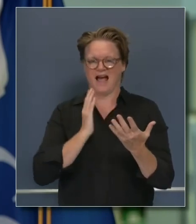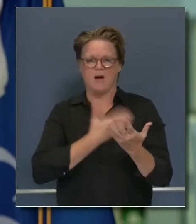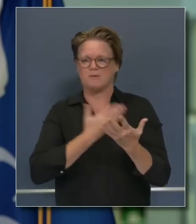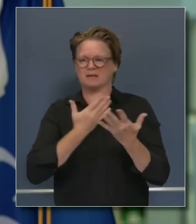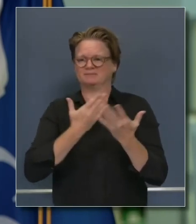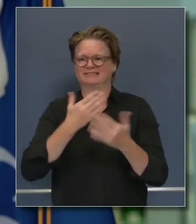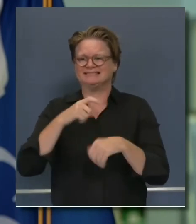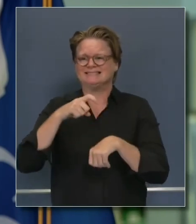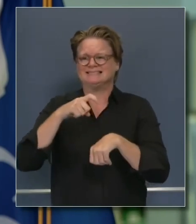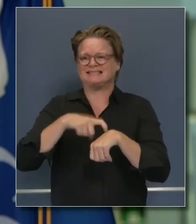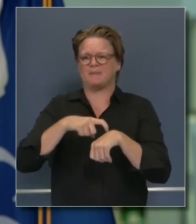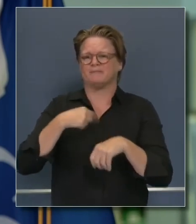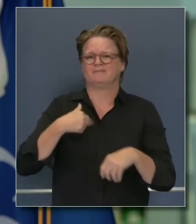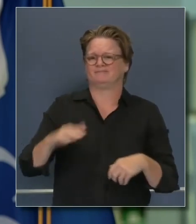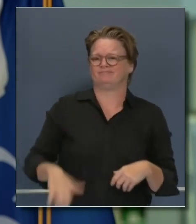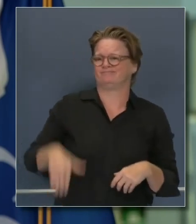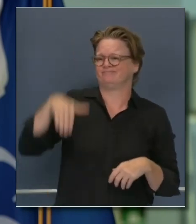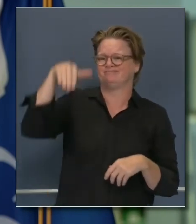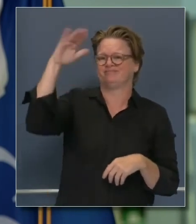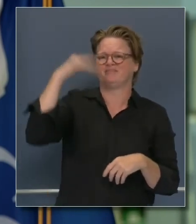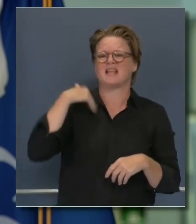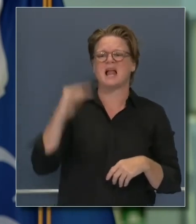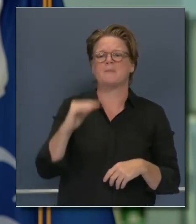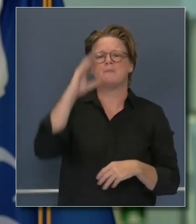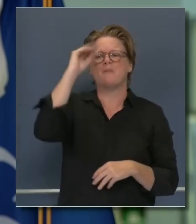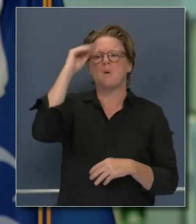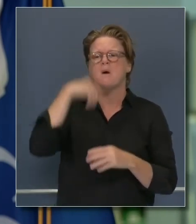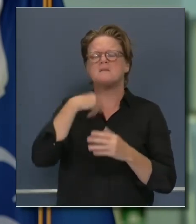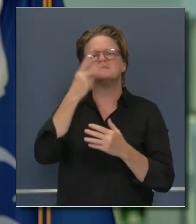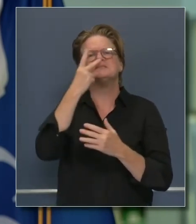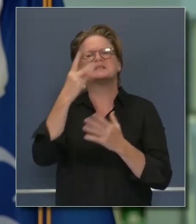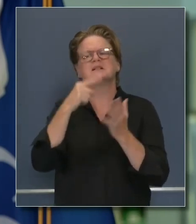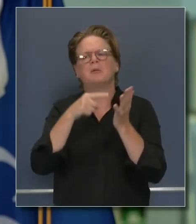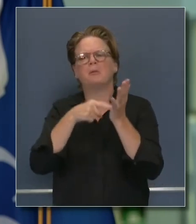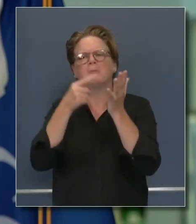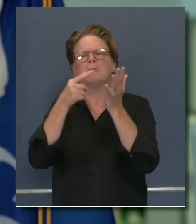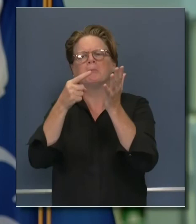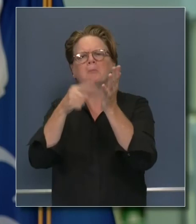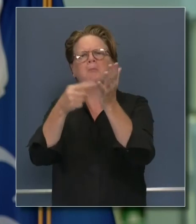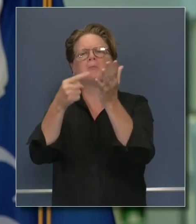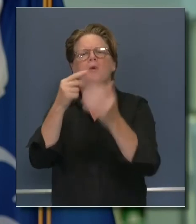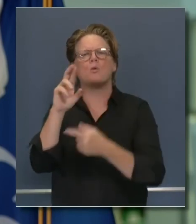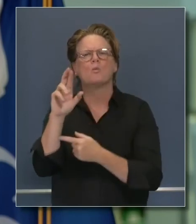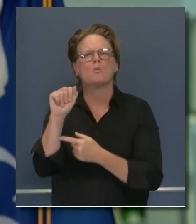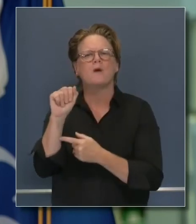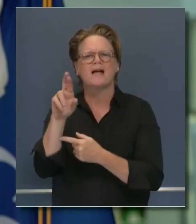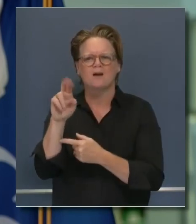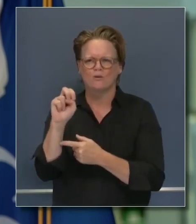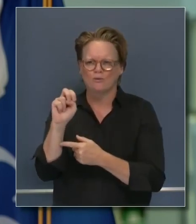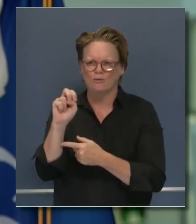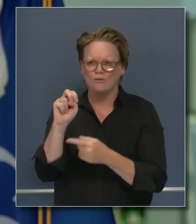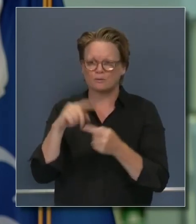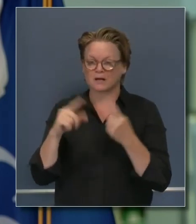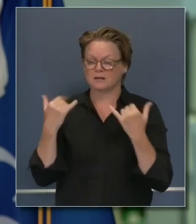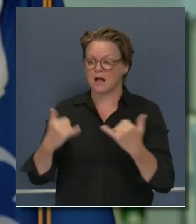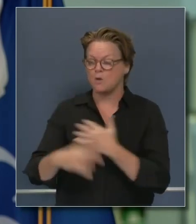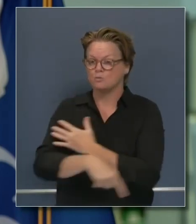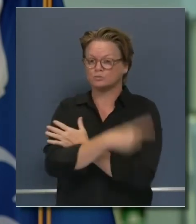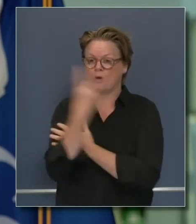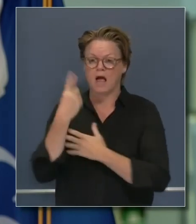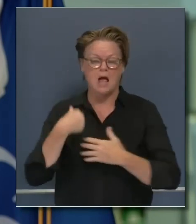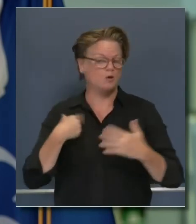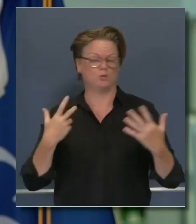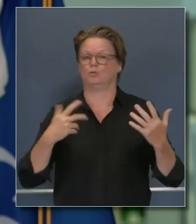experienced anomalies, but not as often as we now are experiencing. They're almost becoming exceptions more like the rule. And as a